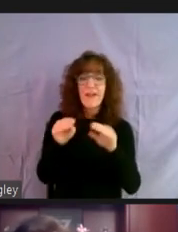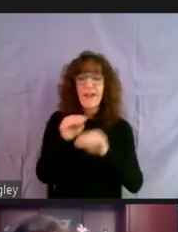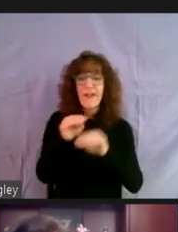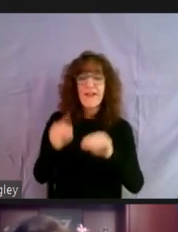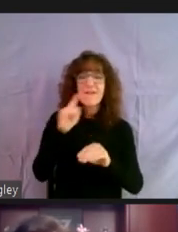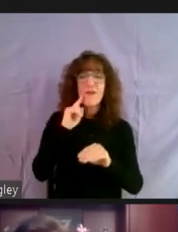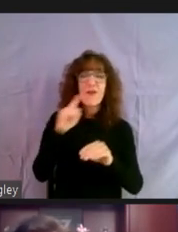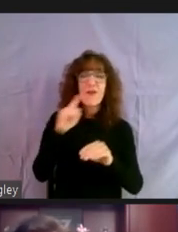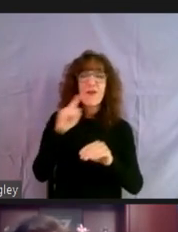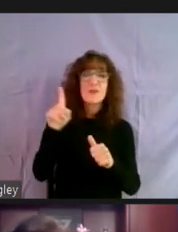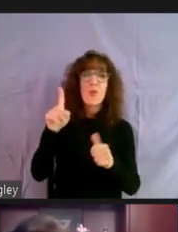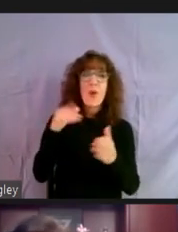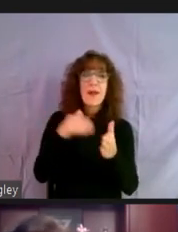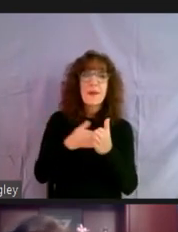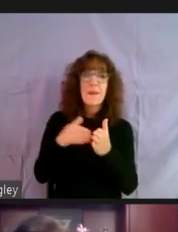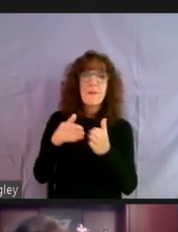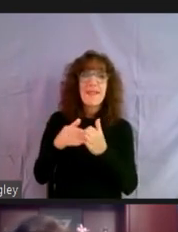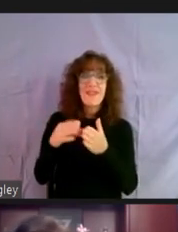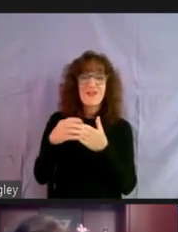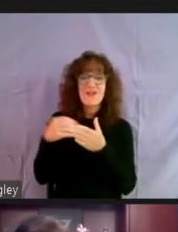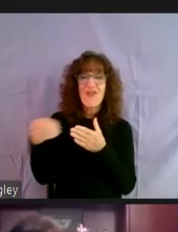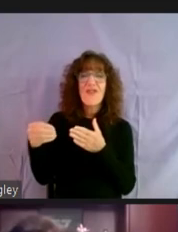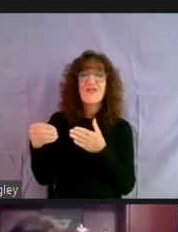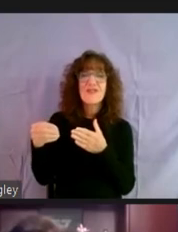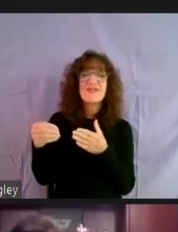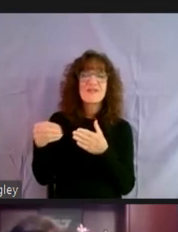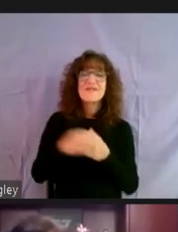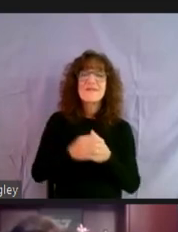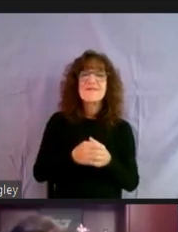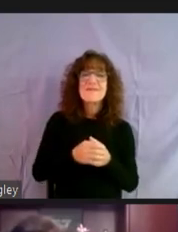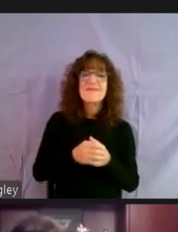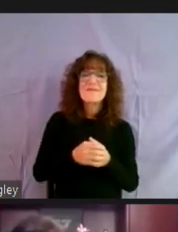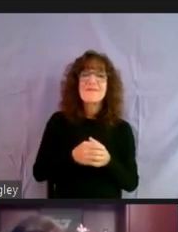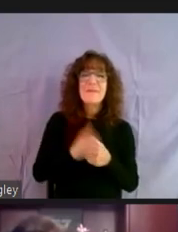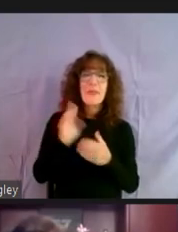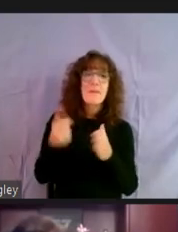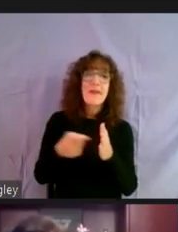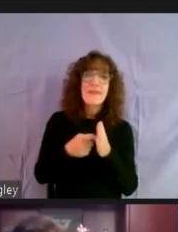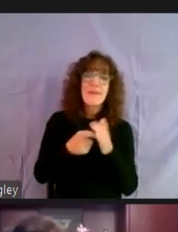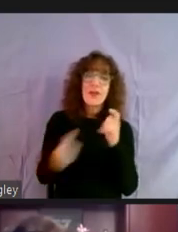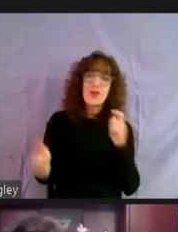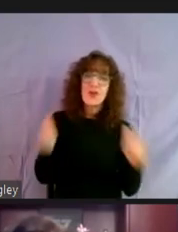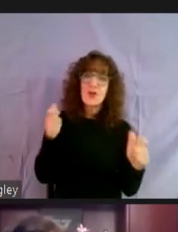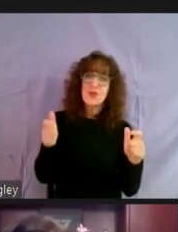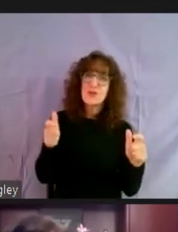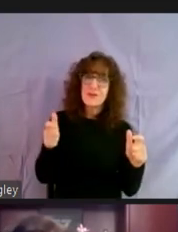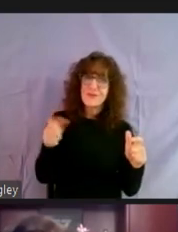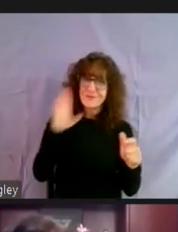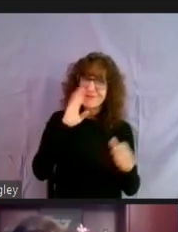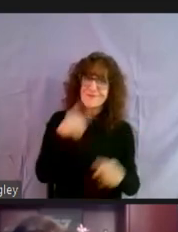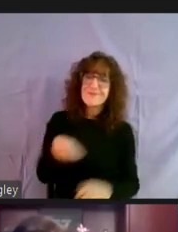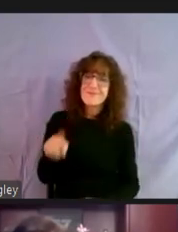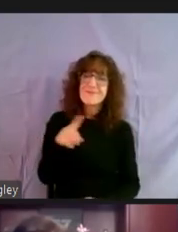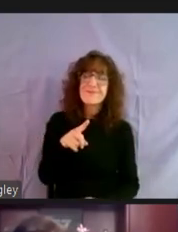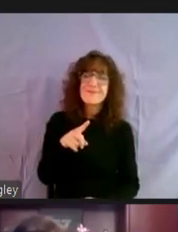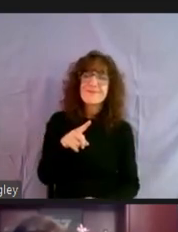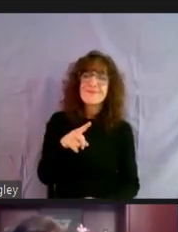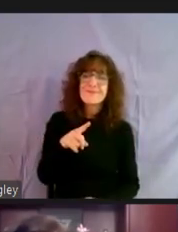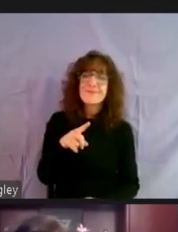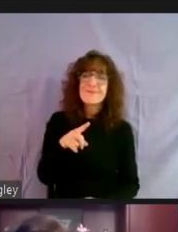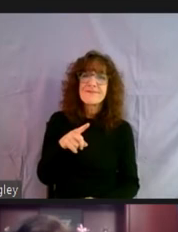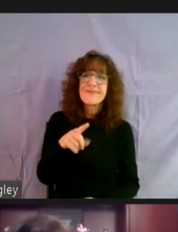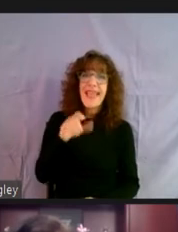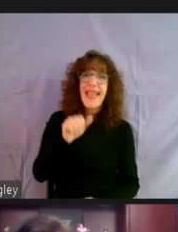first million bucks. Um, but, um, the demand has been huge, as you can imagine. Uh, and, um,